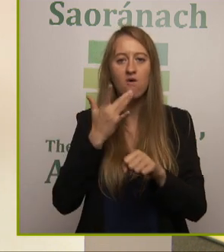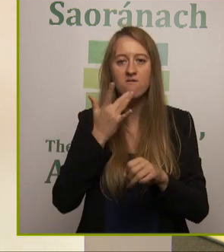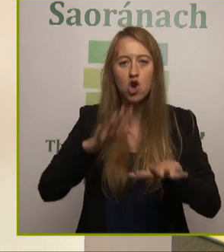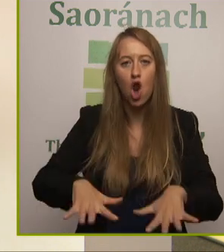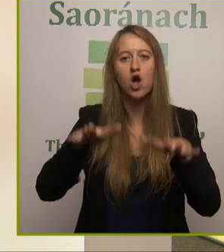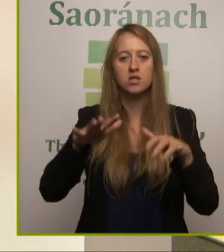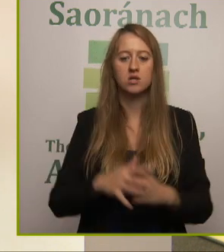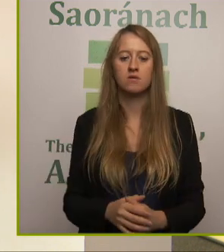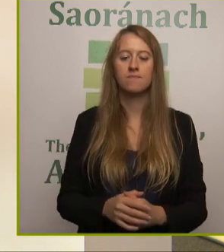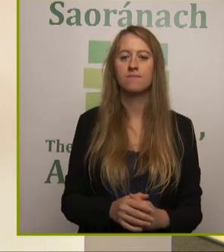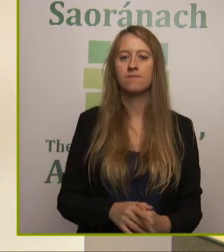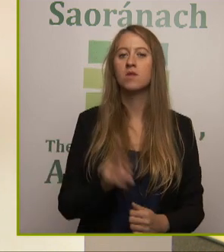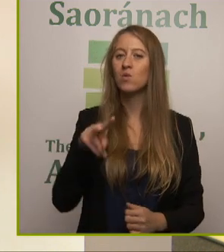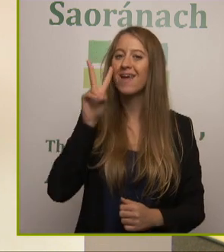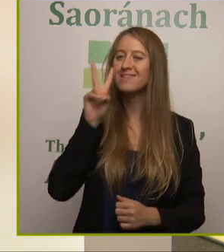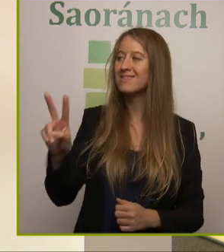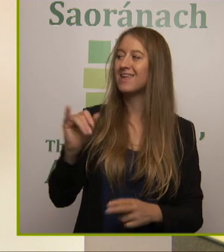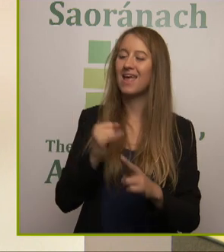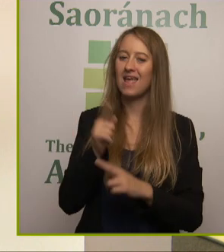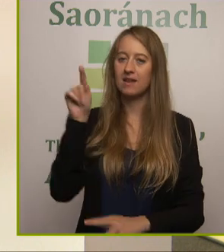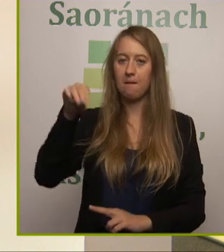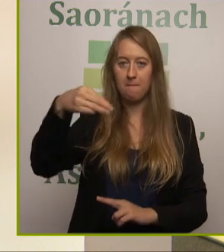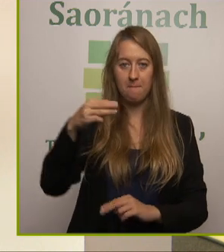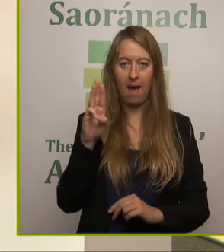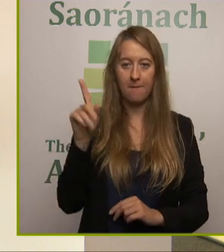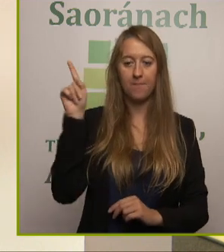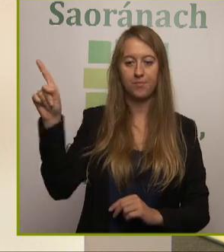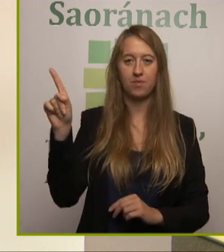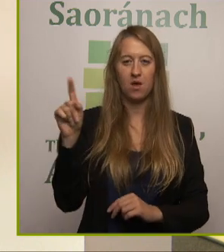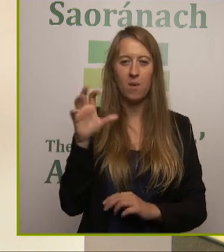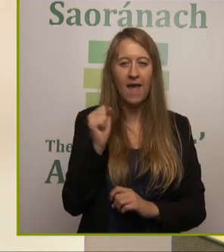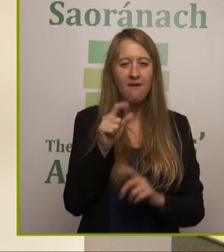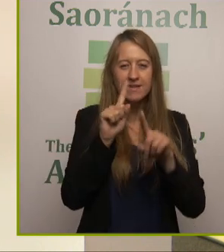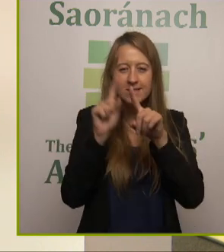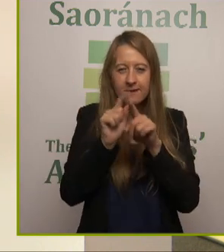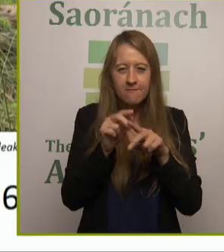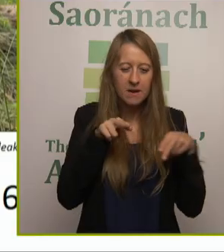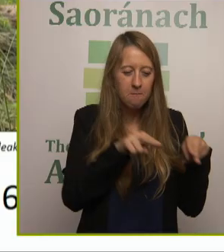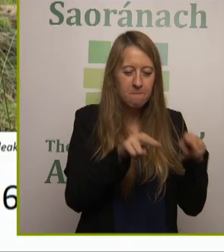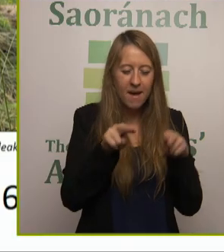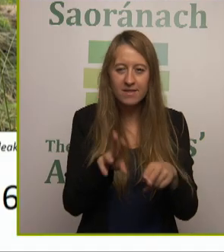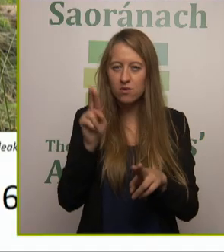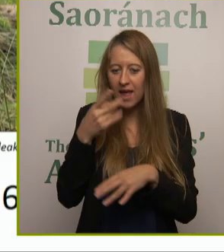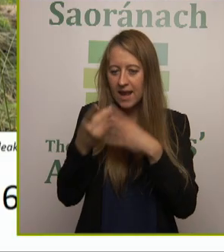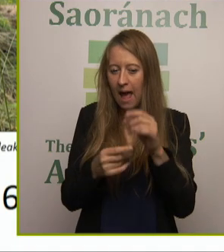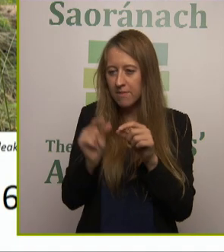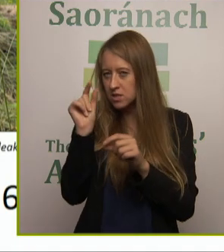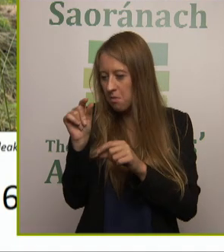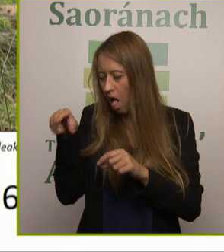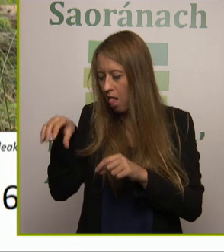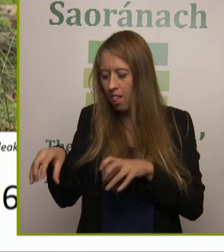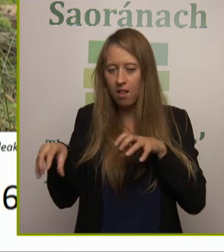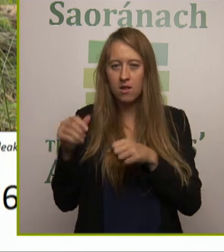there, you group the measures in a small area, a small space, so that you can have the maximum